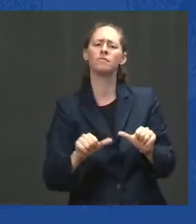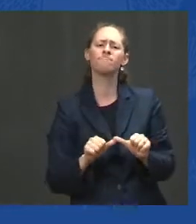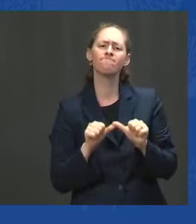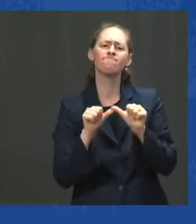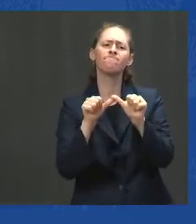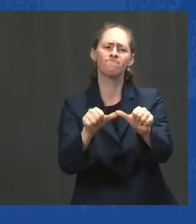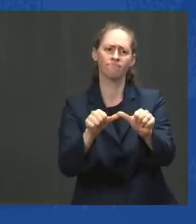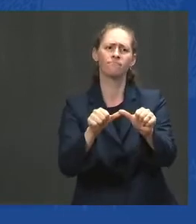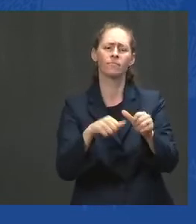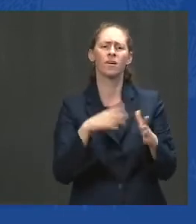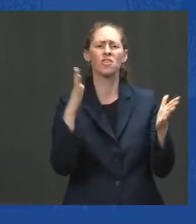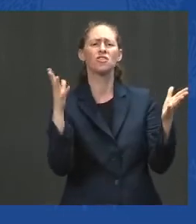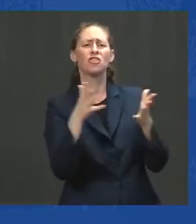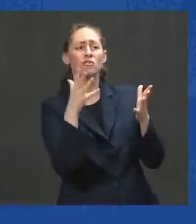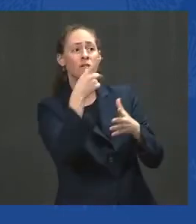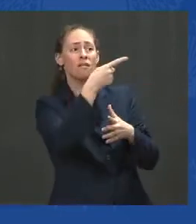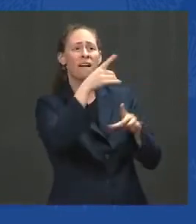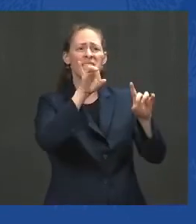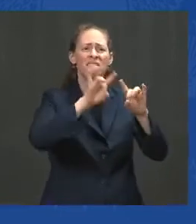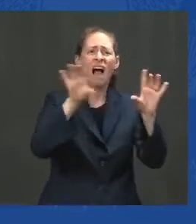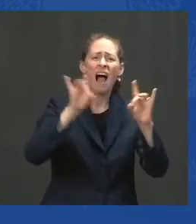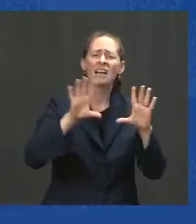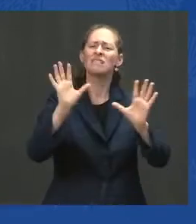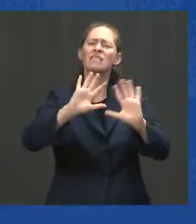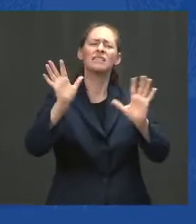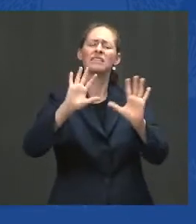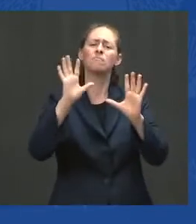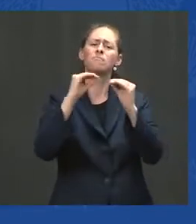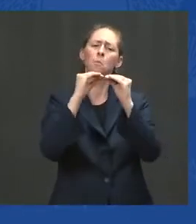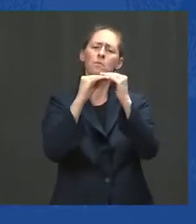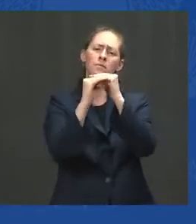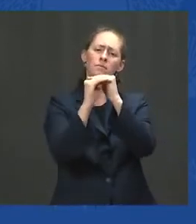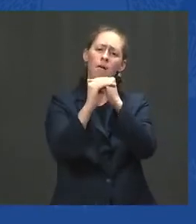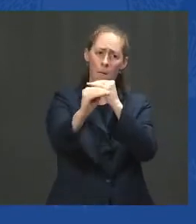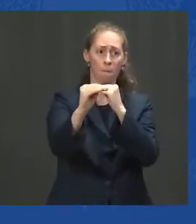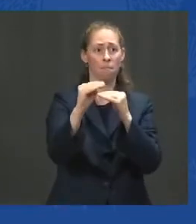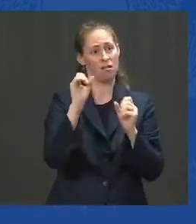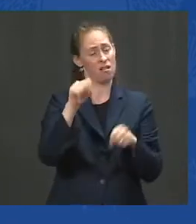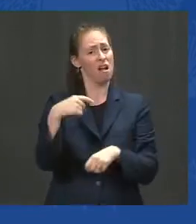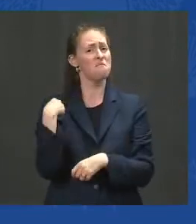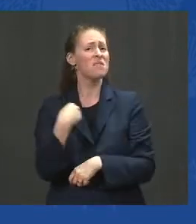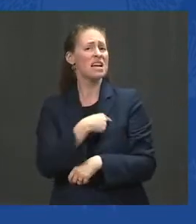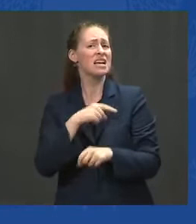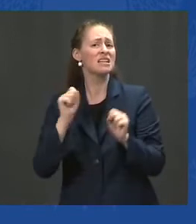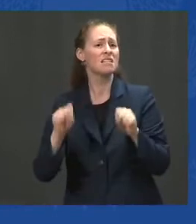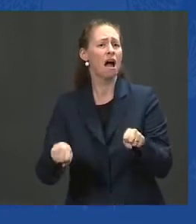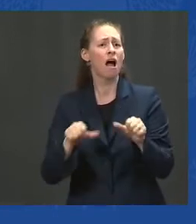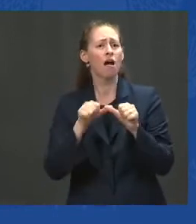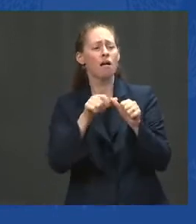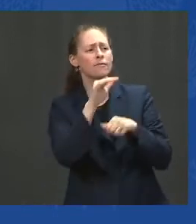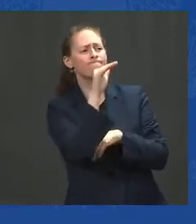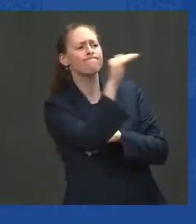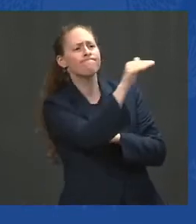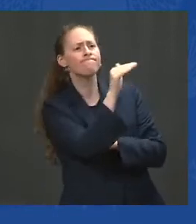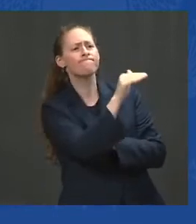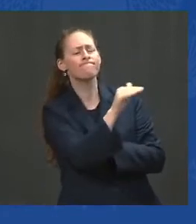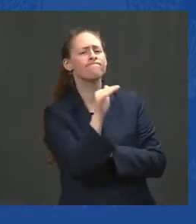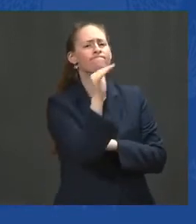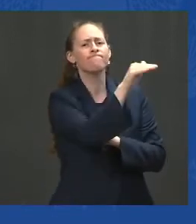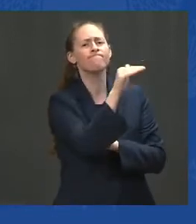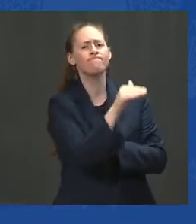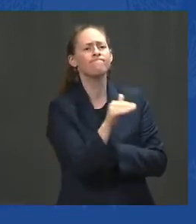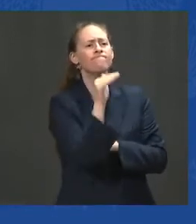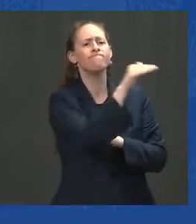and instability. We'll continue to speak out for the basic rights of the Afghan people, of women and girls,